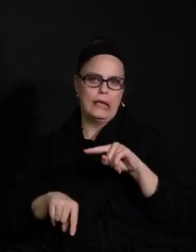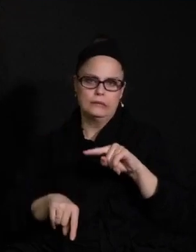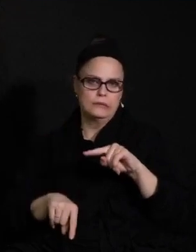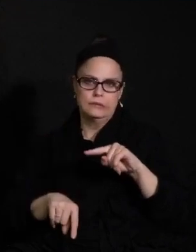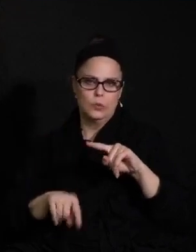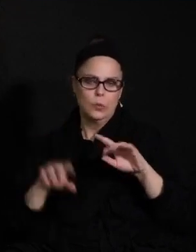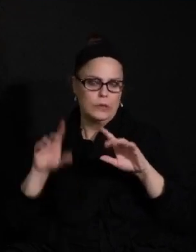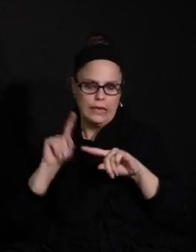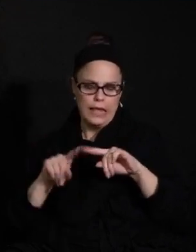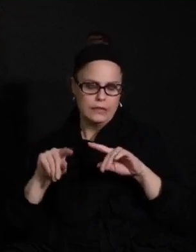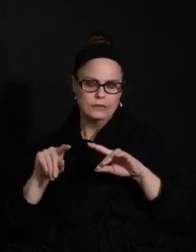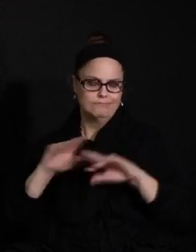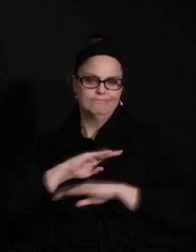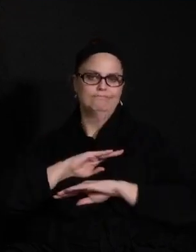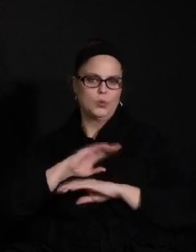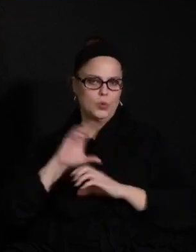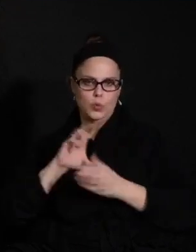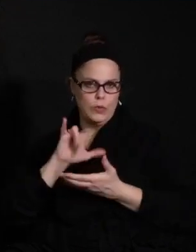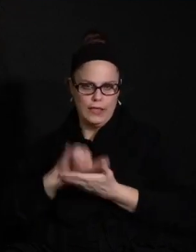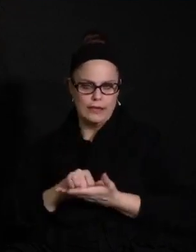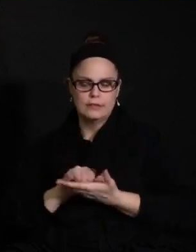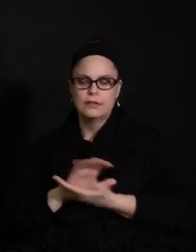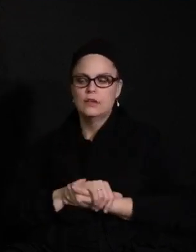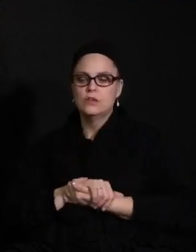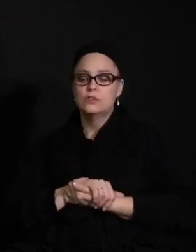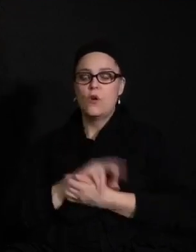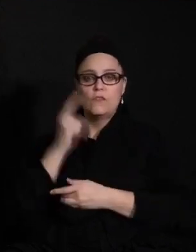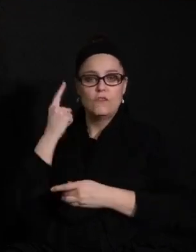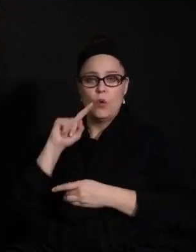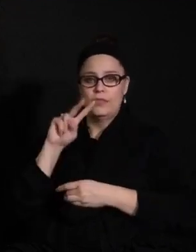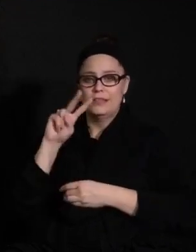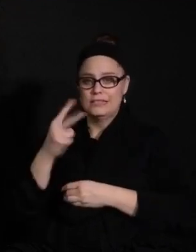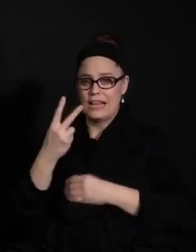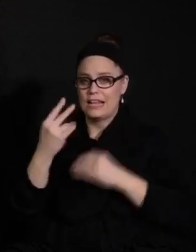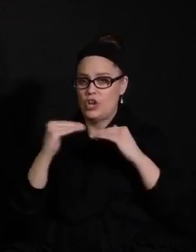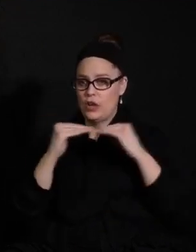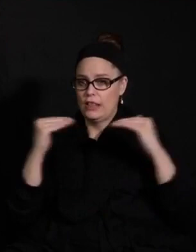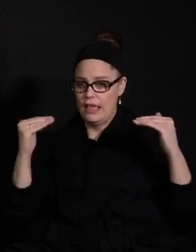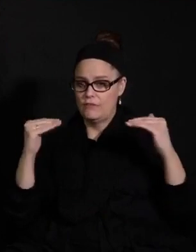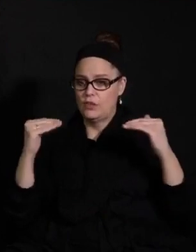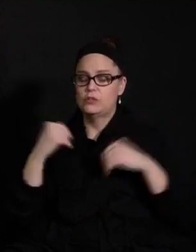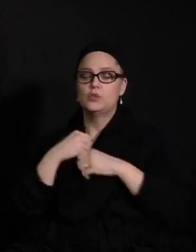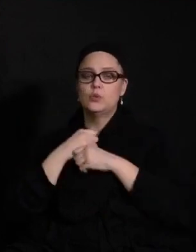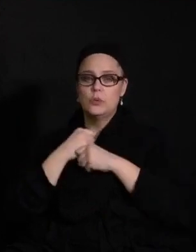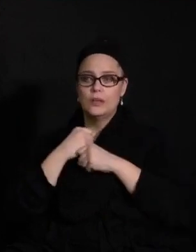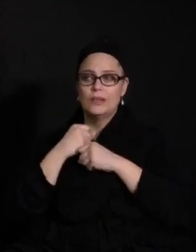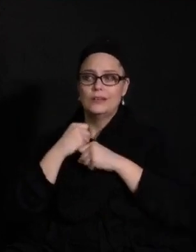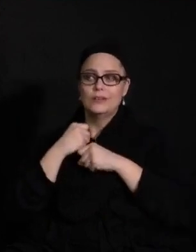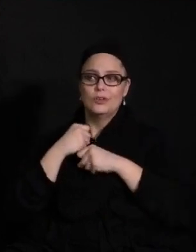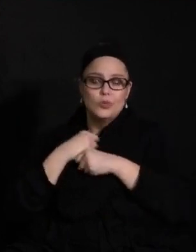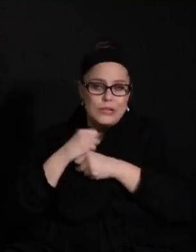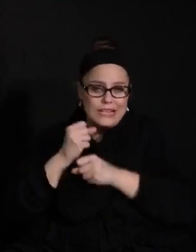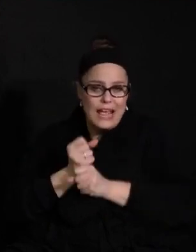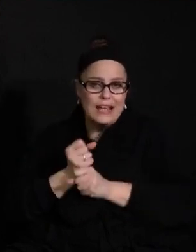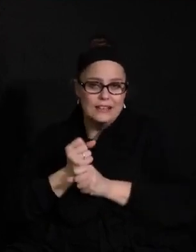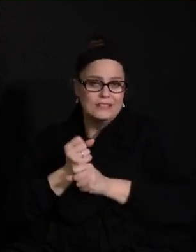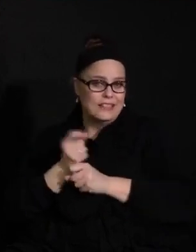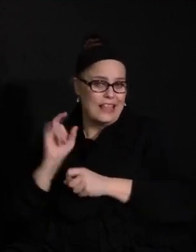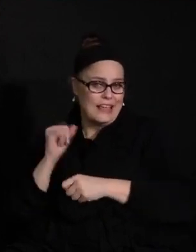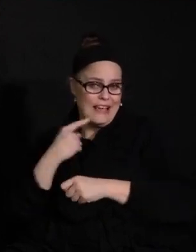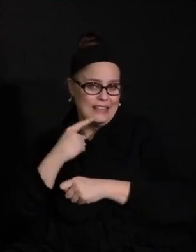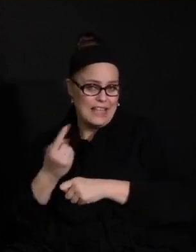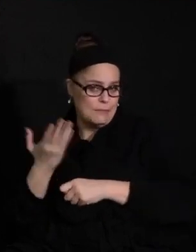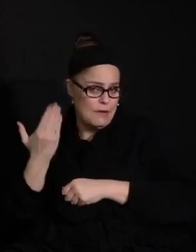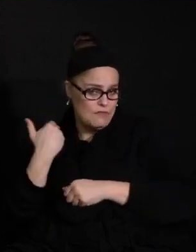that. So again, we're looking at our secondary levels, especially, to create, as I mentioned earlier, the opportunity